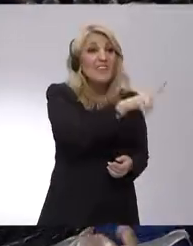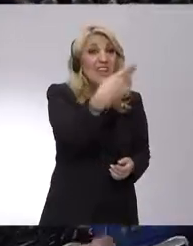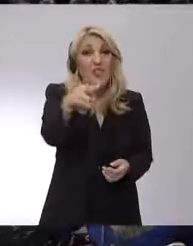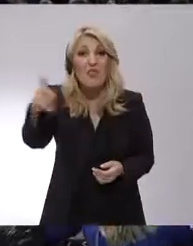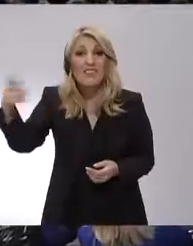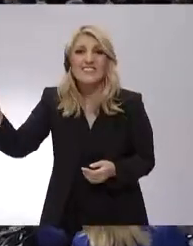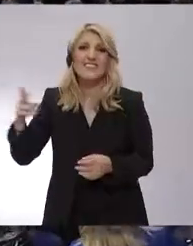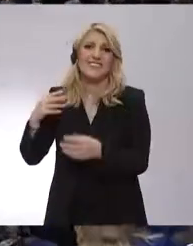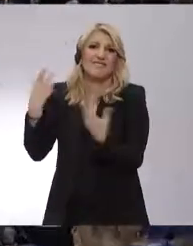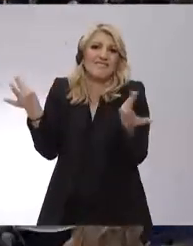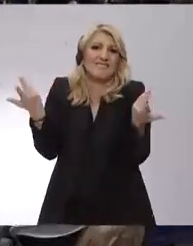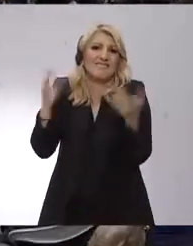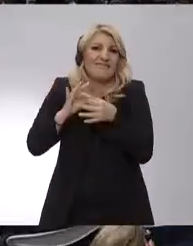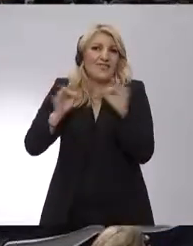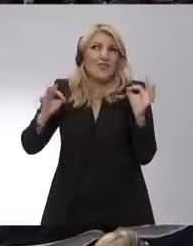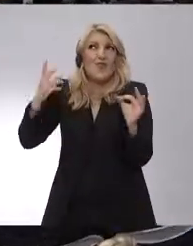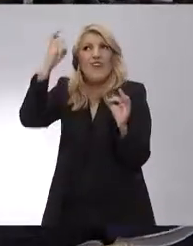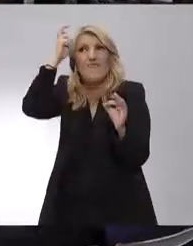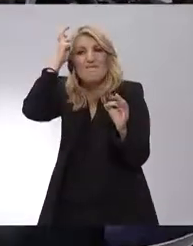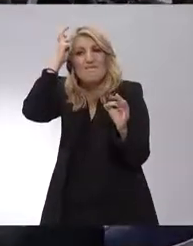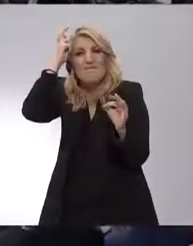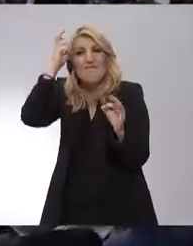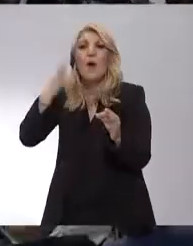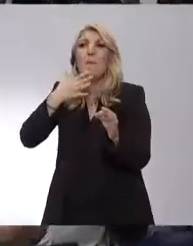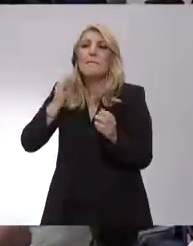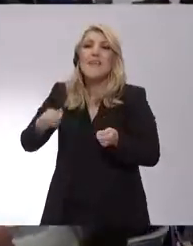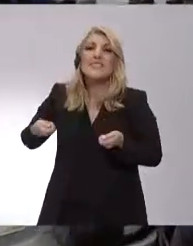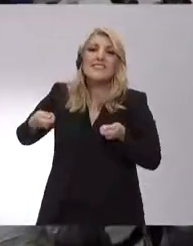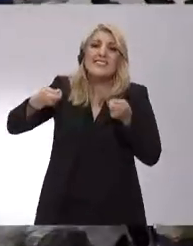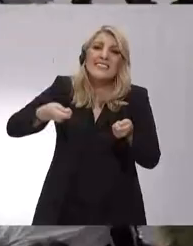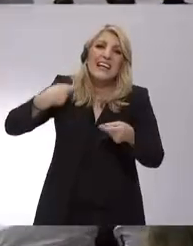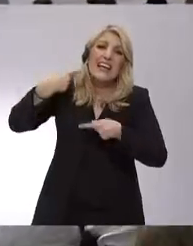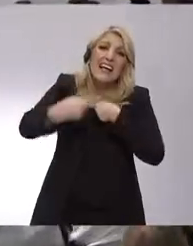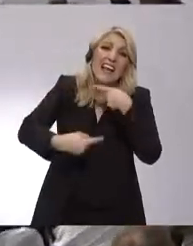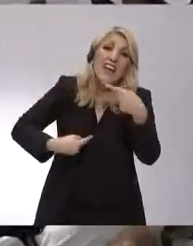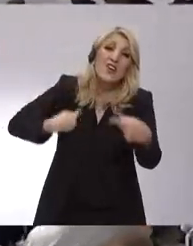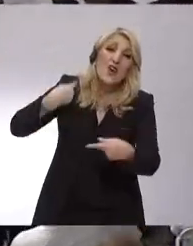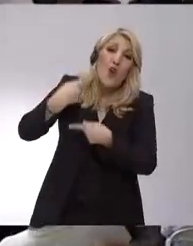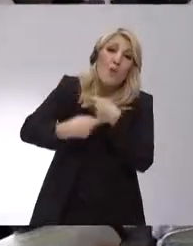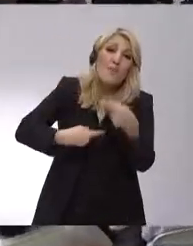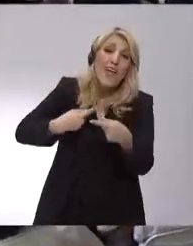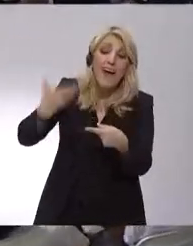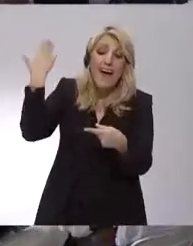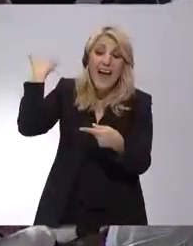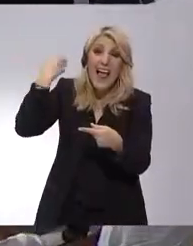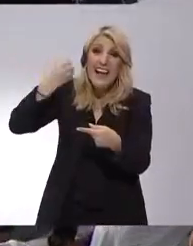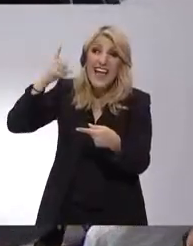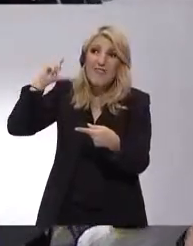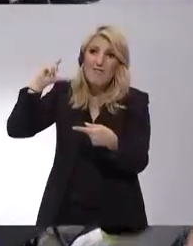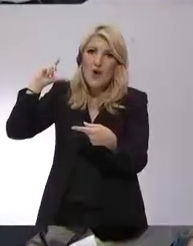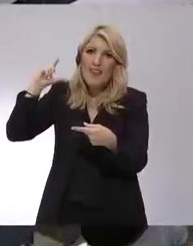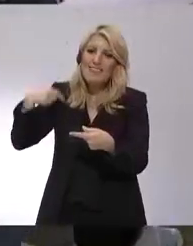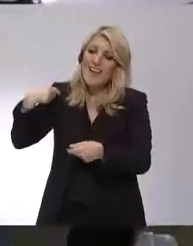the party of Europe in Greece. And dear Kyriakos, you are today continuing